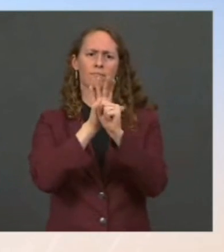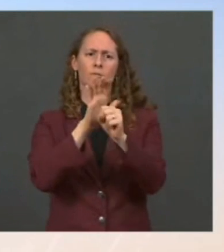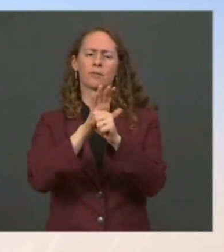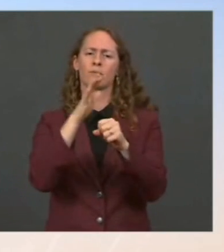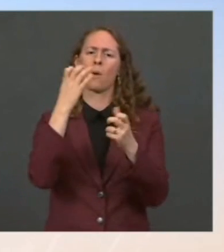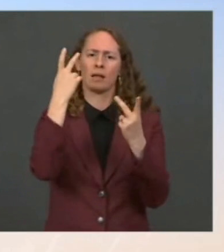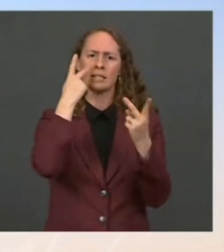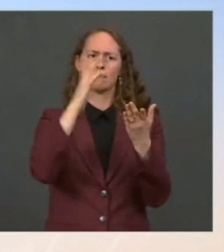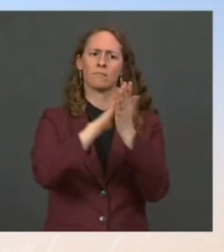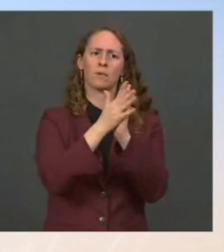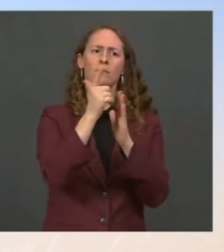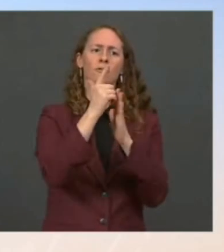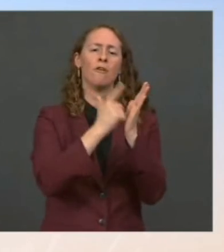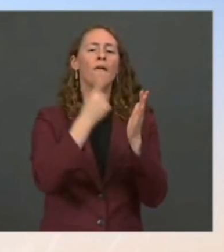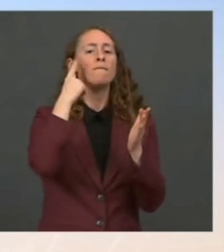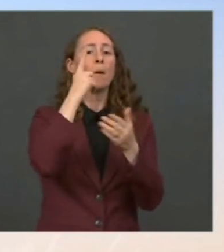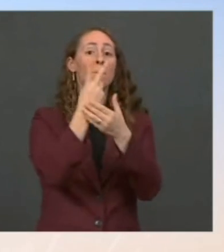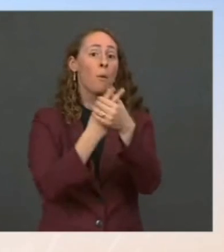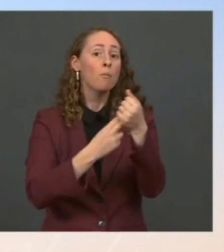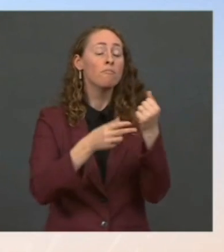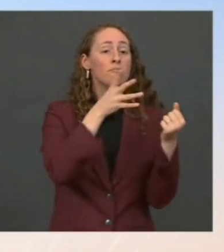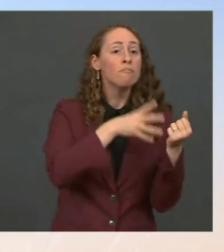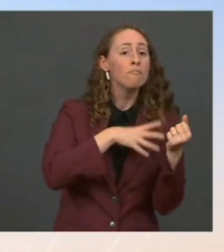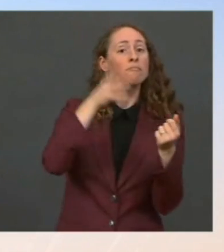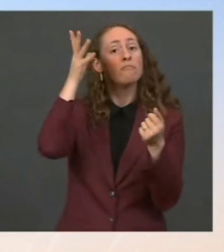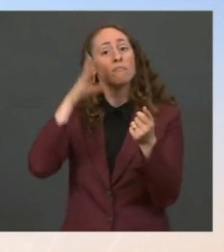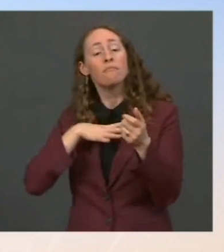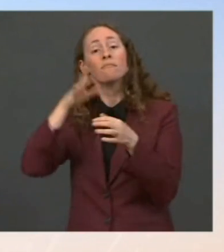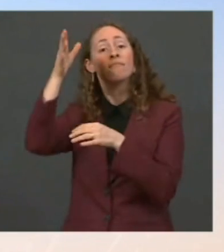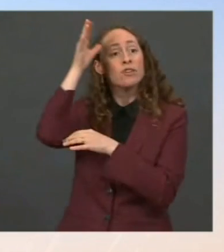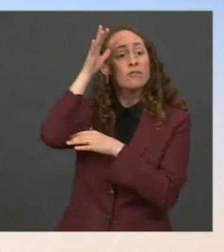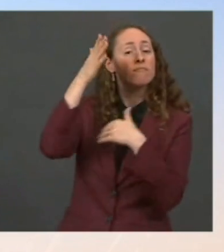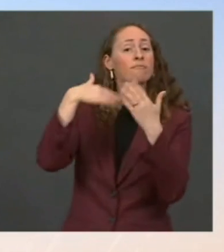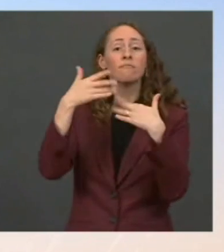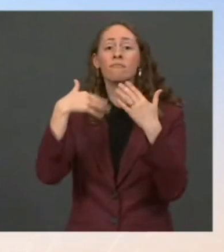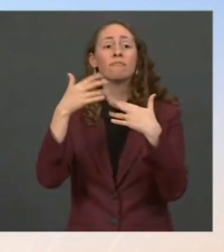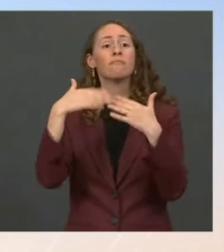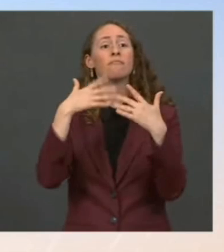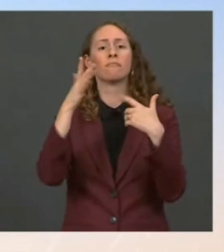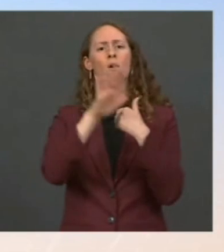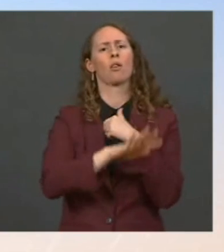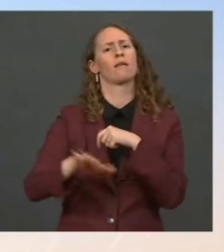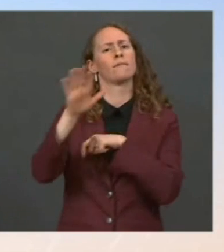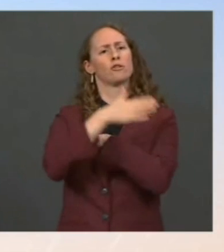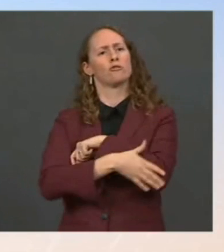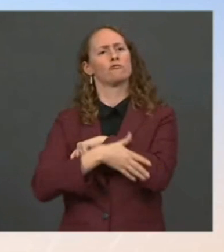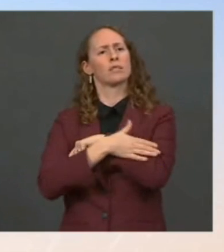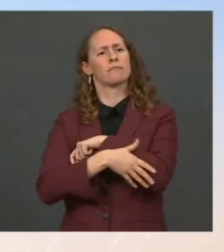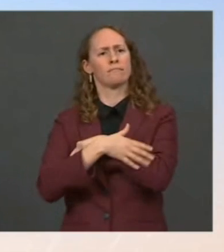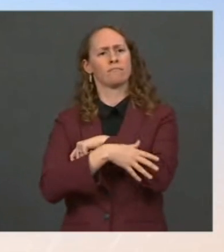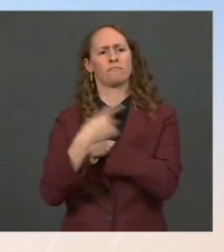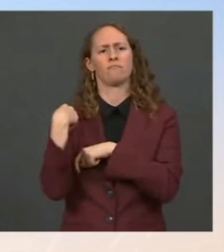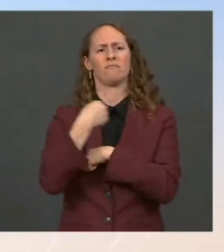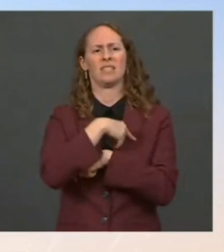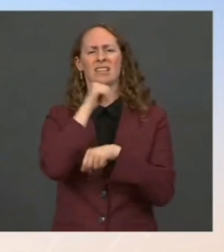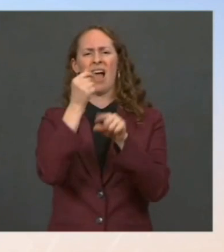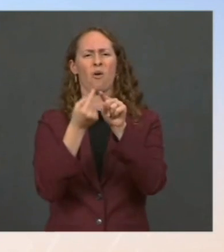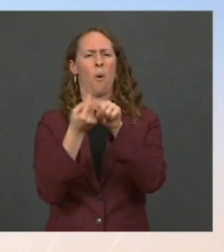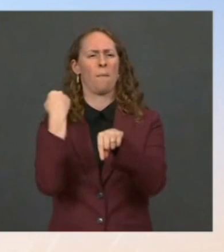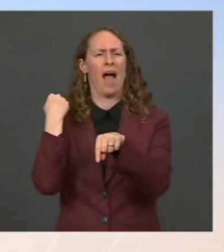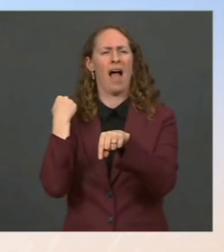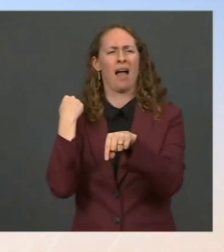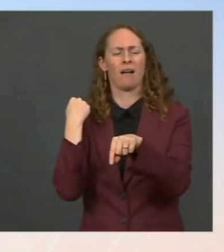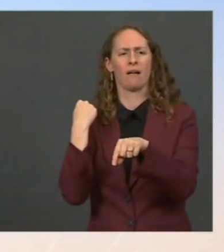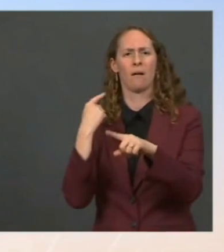reality for women, parents, fathers, workers across the country. And we're not going to back away from that. This is a little different job